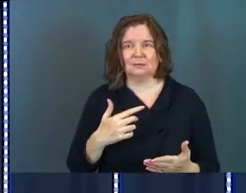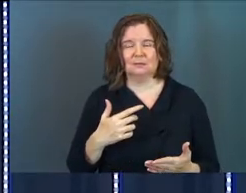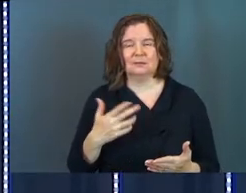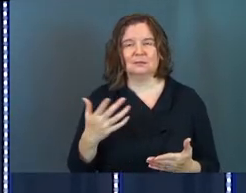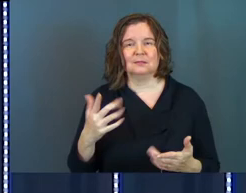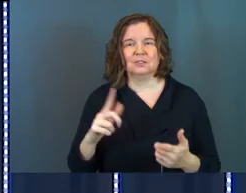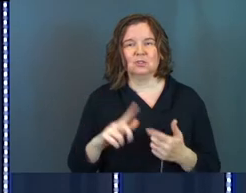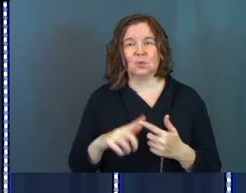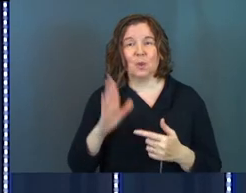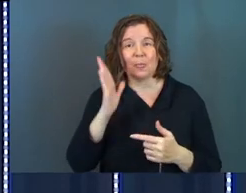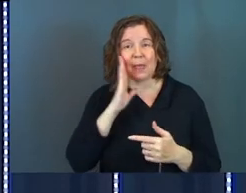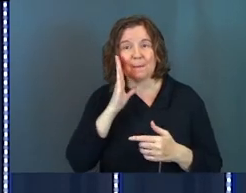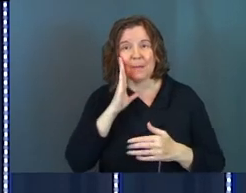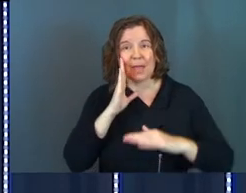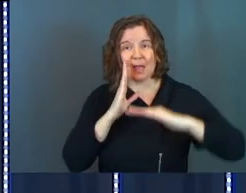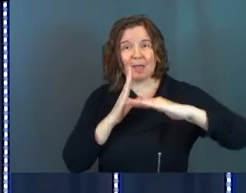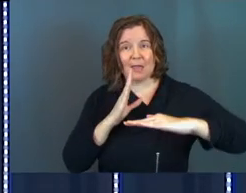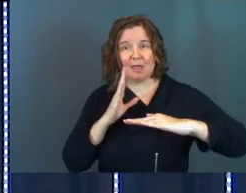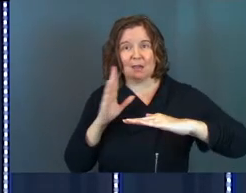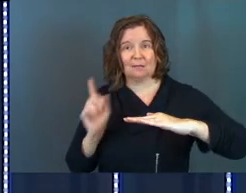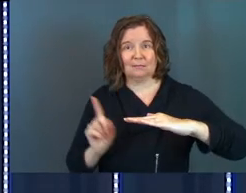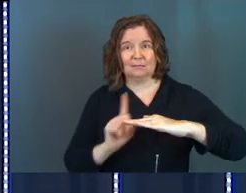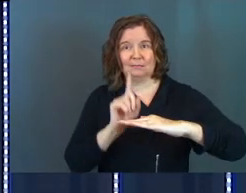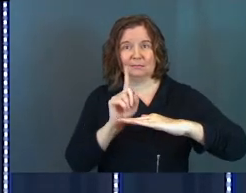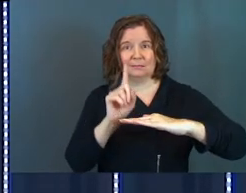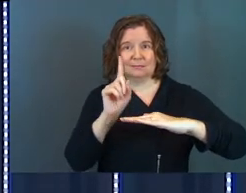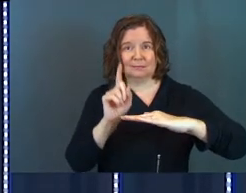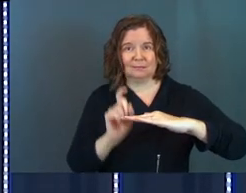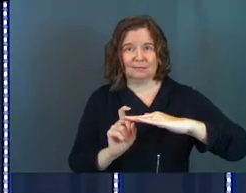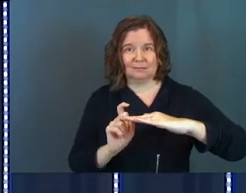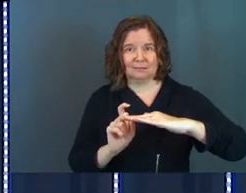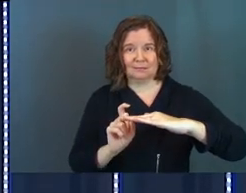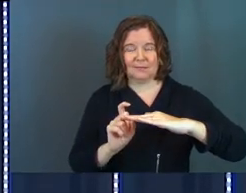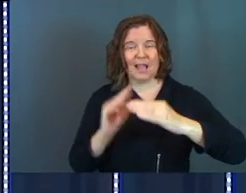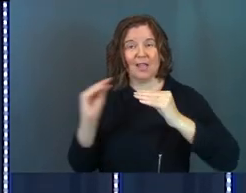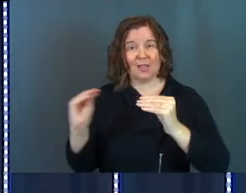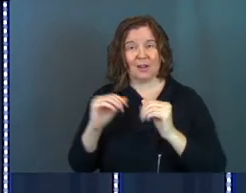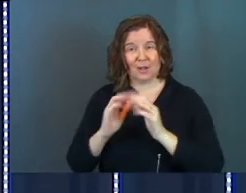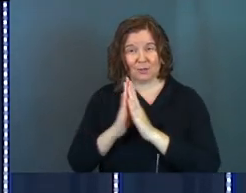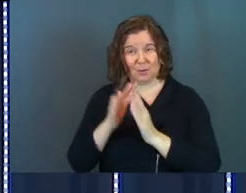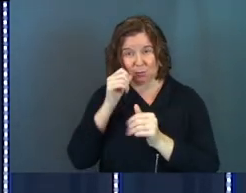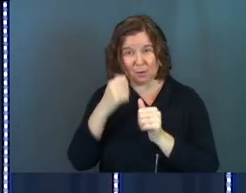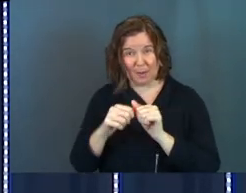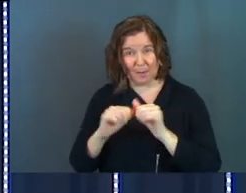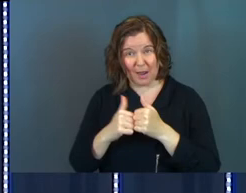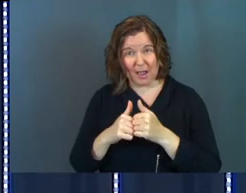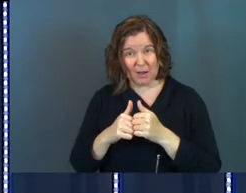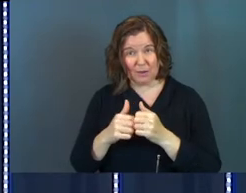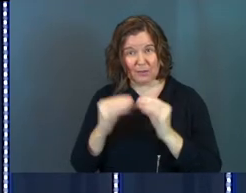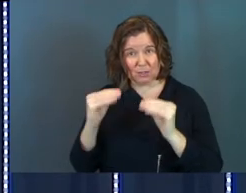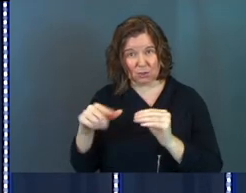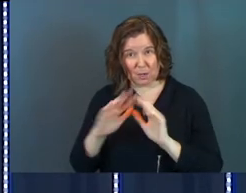they brought us to that bedside and they taught us how to pray. Do you remember how grandma and grandpa taught you how to pray?